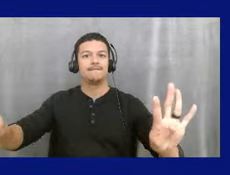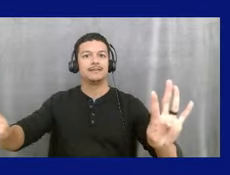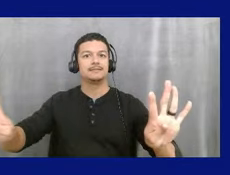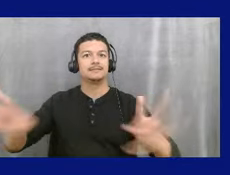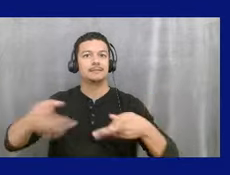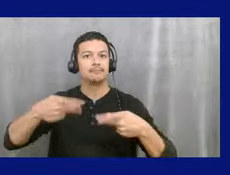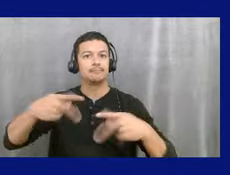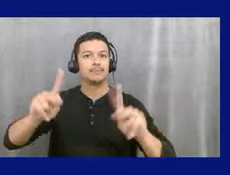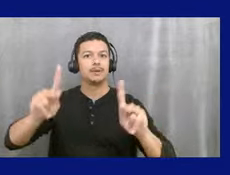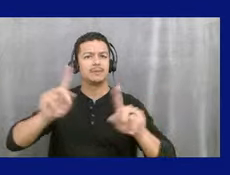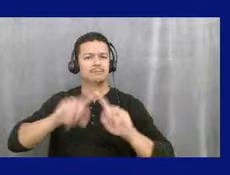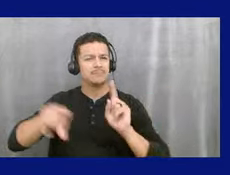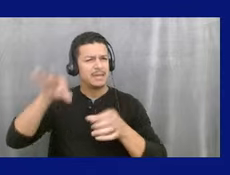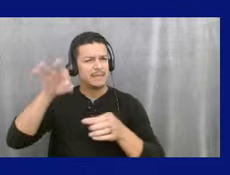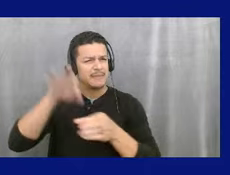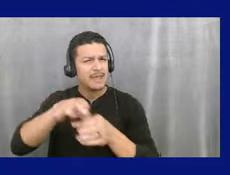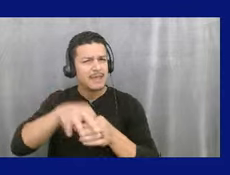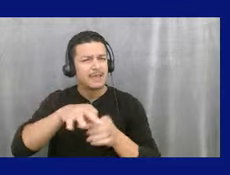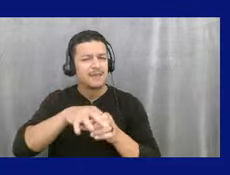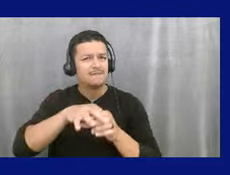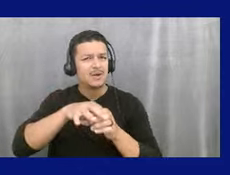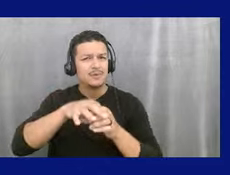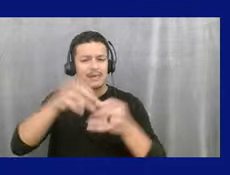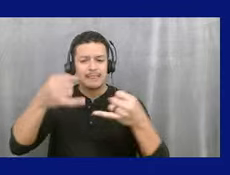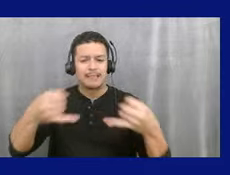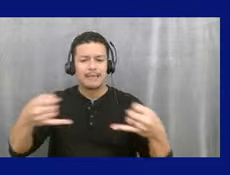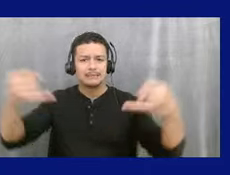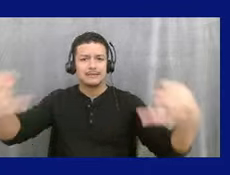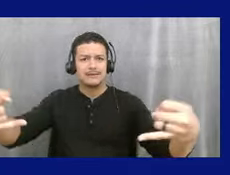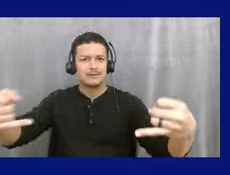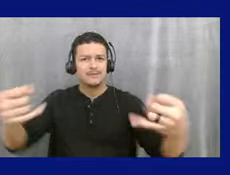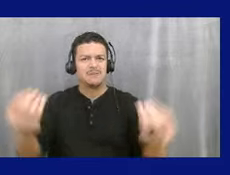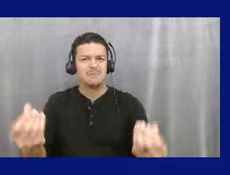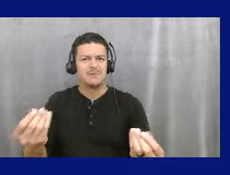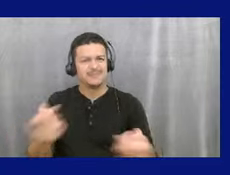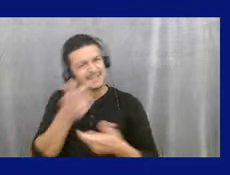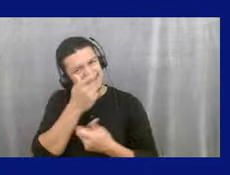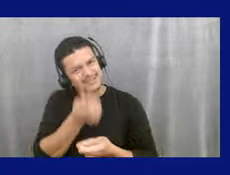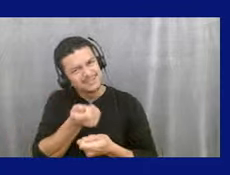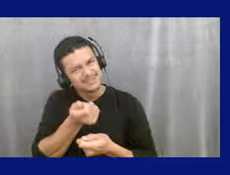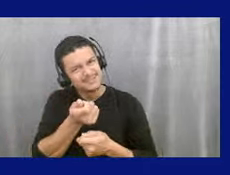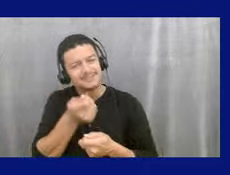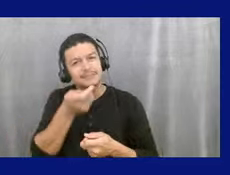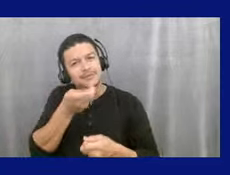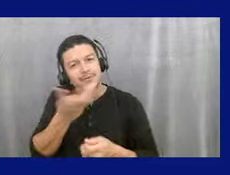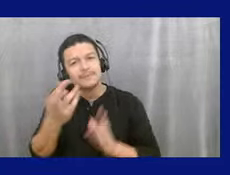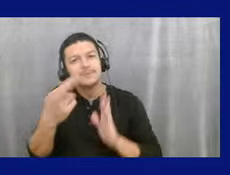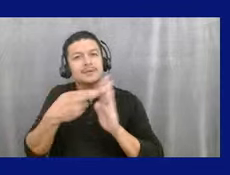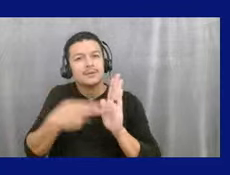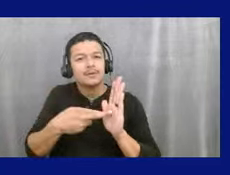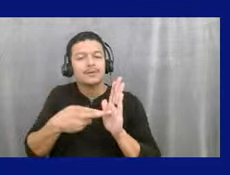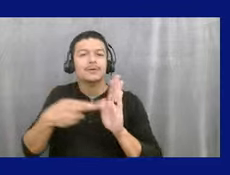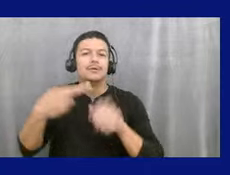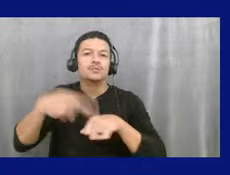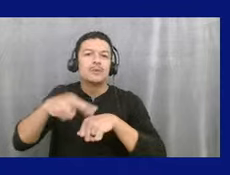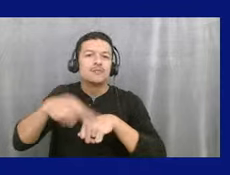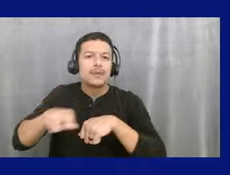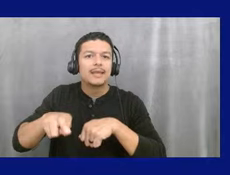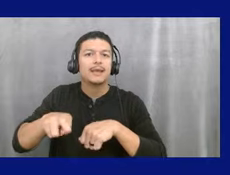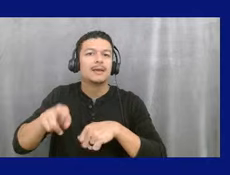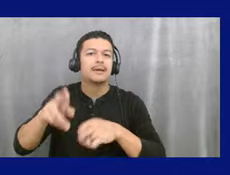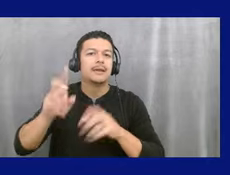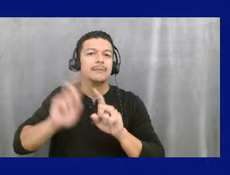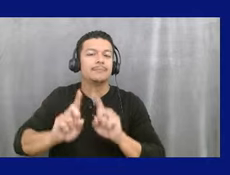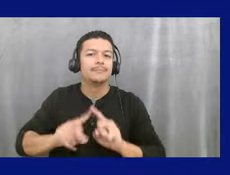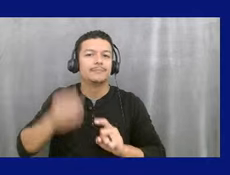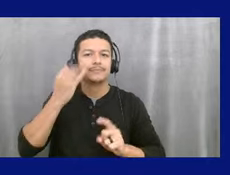of a property. So it's a, it's, it's interesting, definitely. And there are a few different rules to referendums and different types that as we move through this process, we